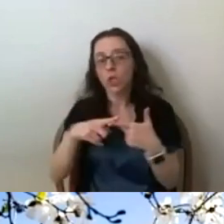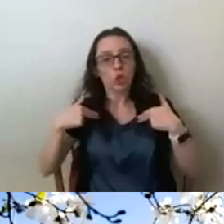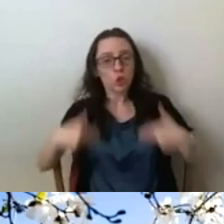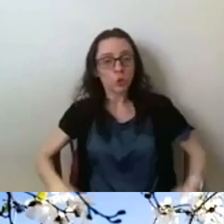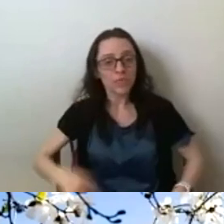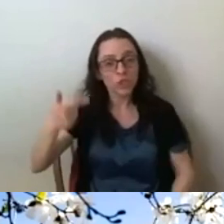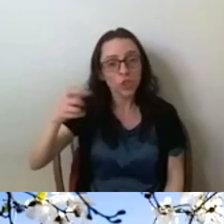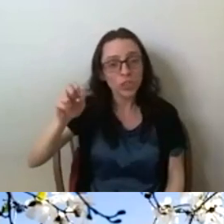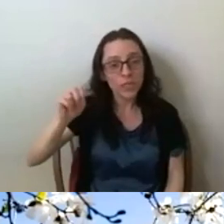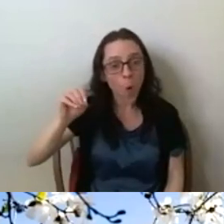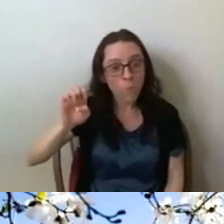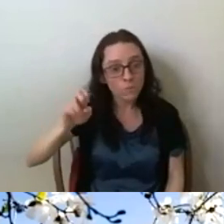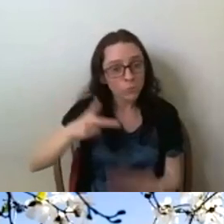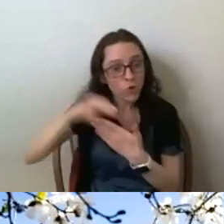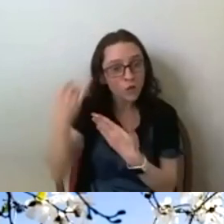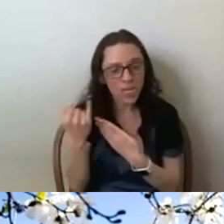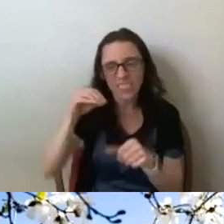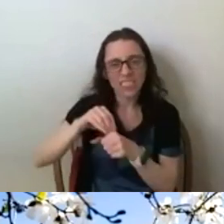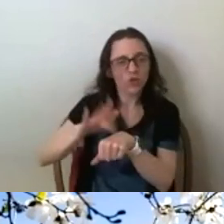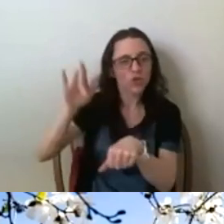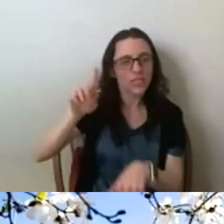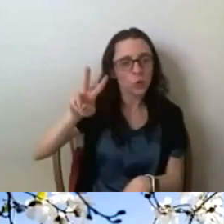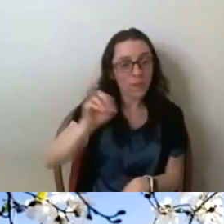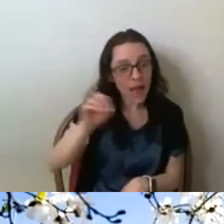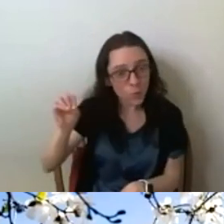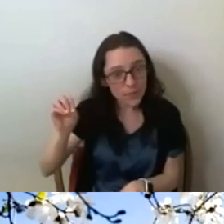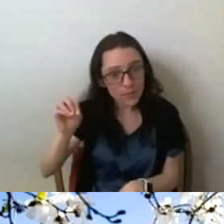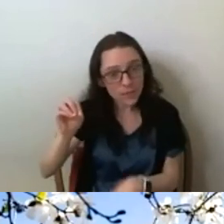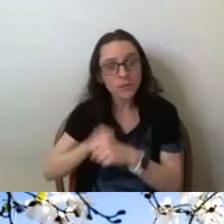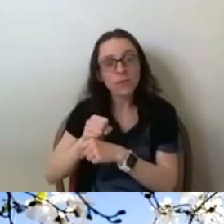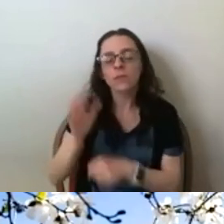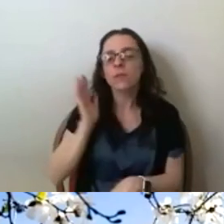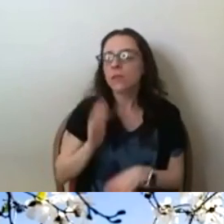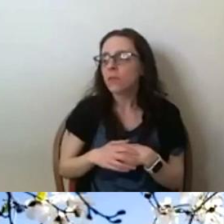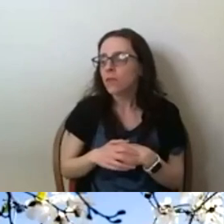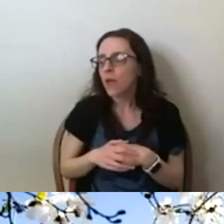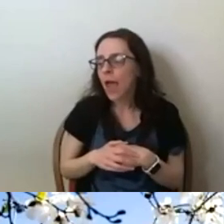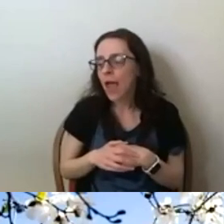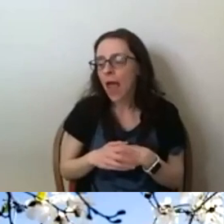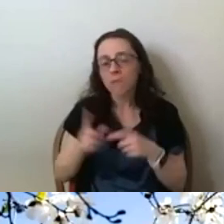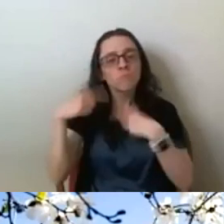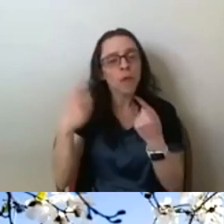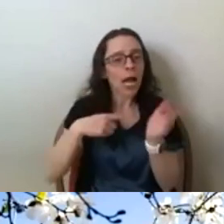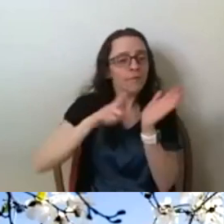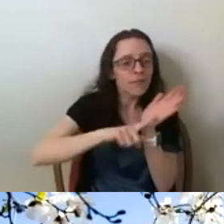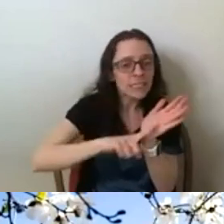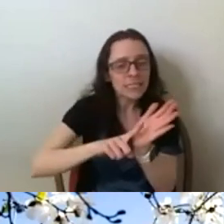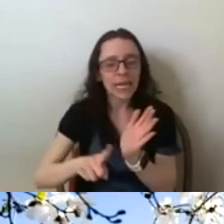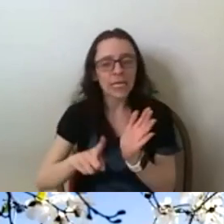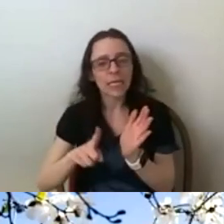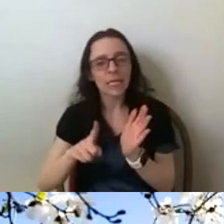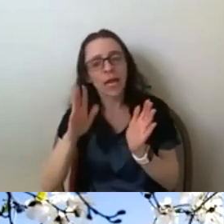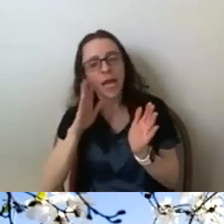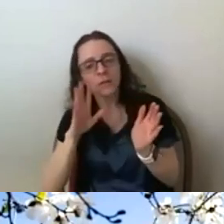of the early two thousands. Um, but, uh, you know, sort of during my time investigating, um, you know, sort of philosophy,